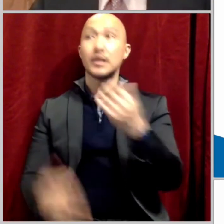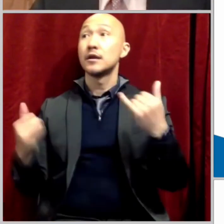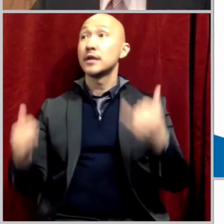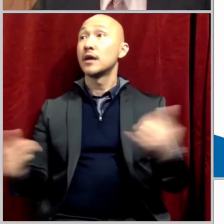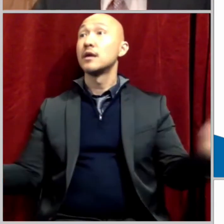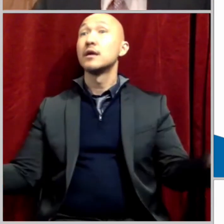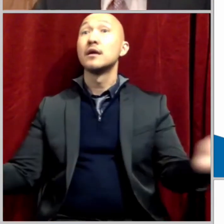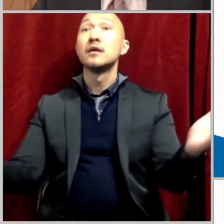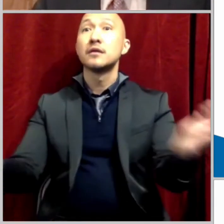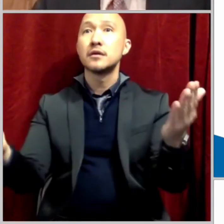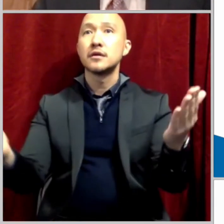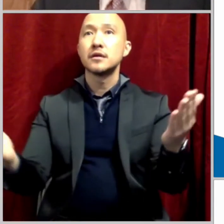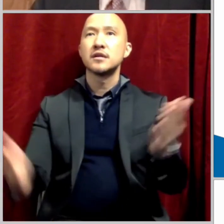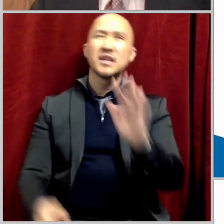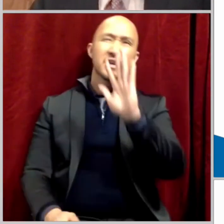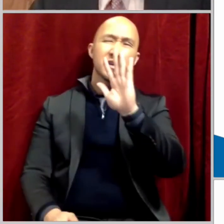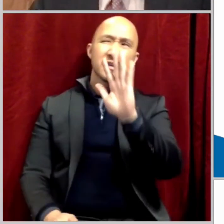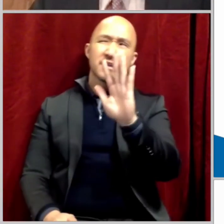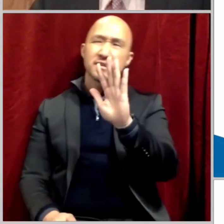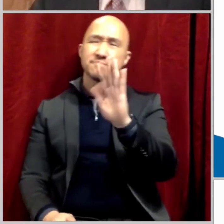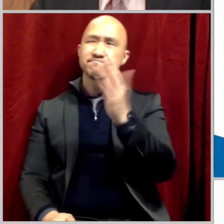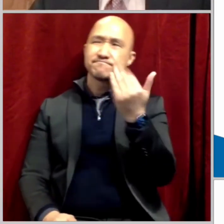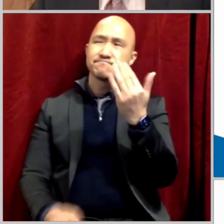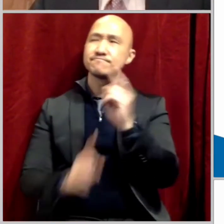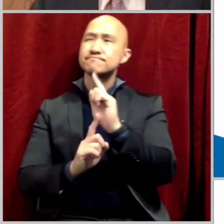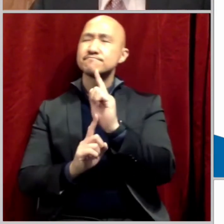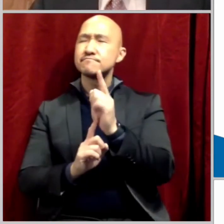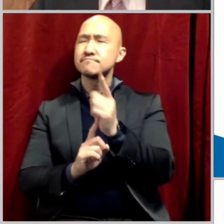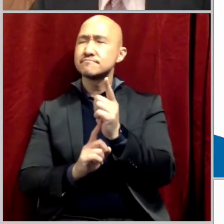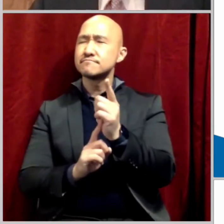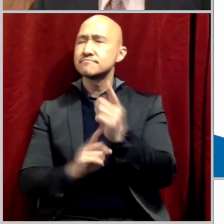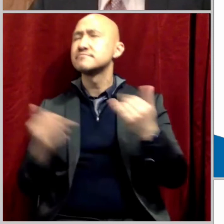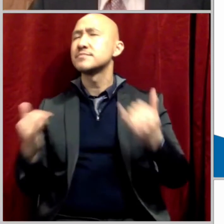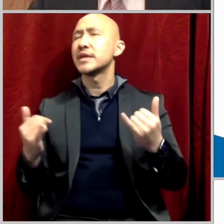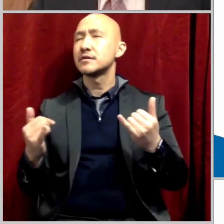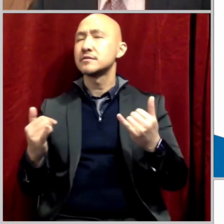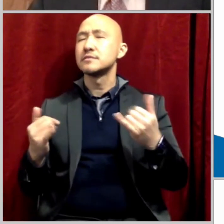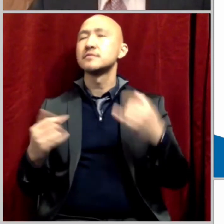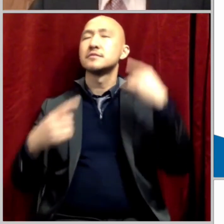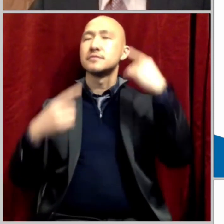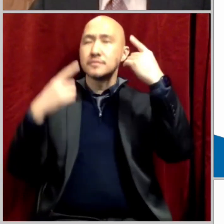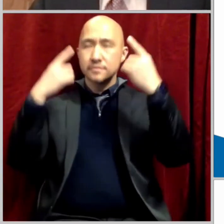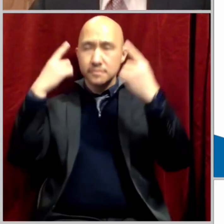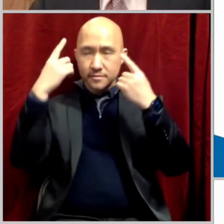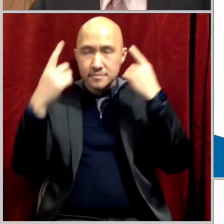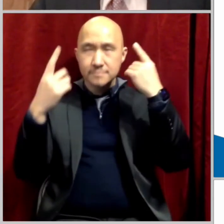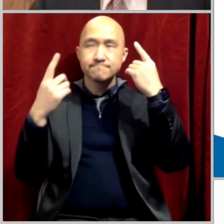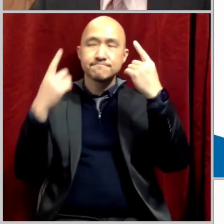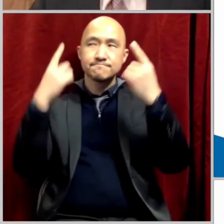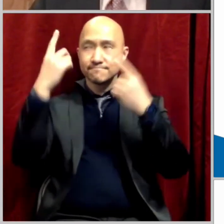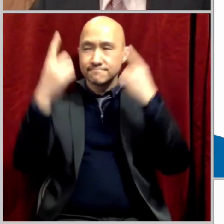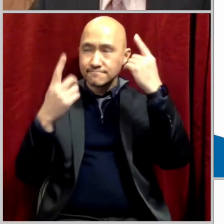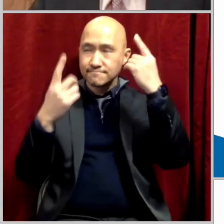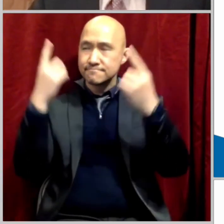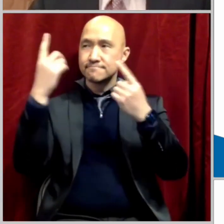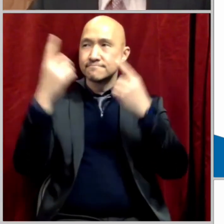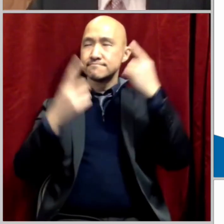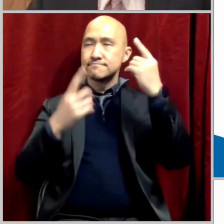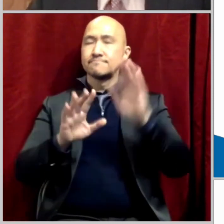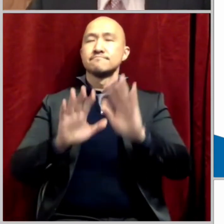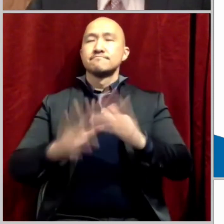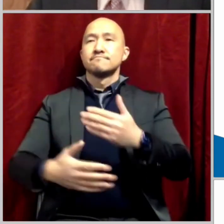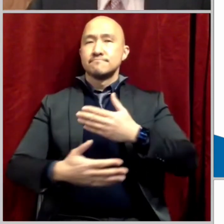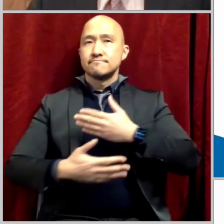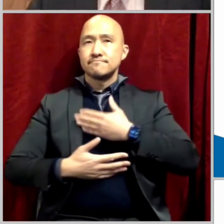60 seconds or so just for us to pause and to reflect, to remember Jesus Christ on the cross, and remember that it's